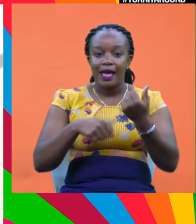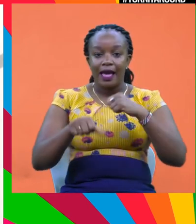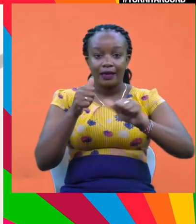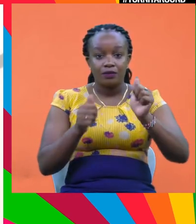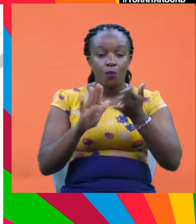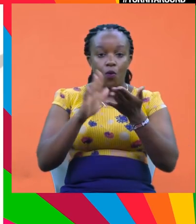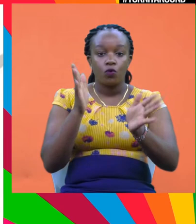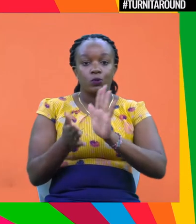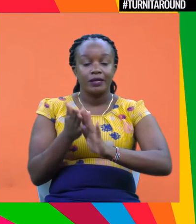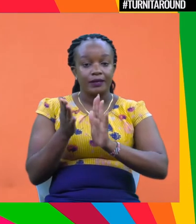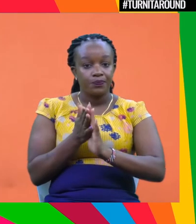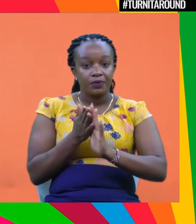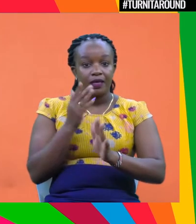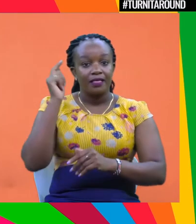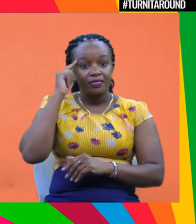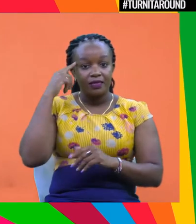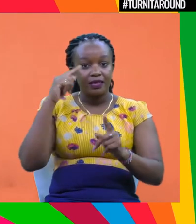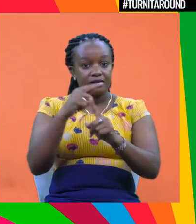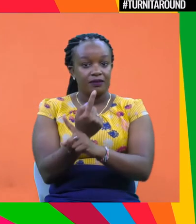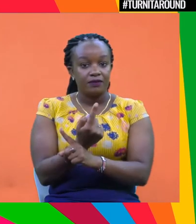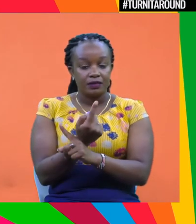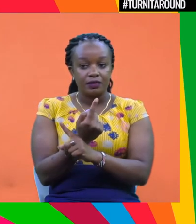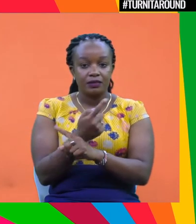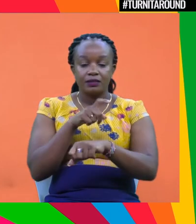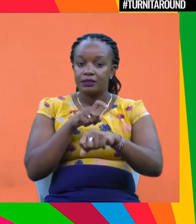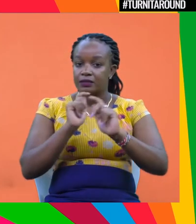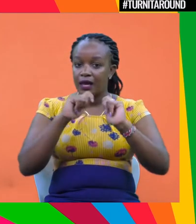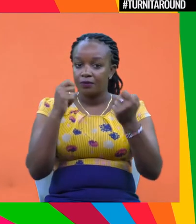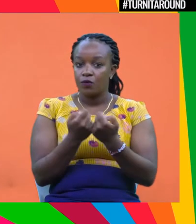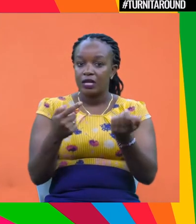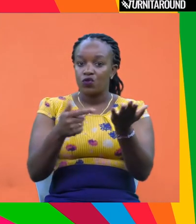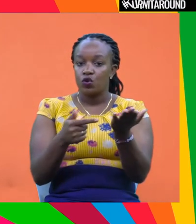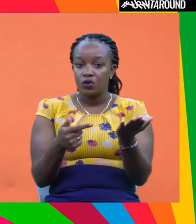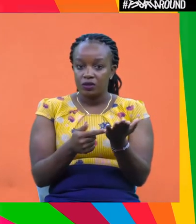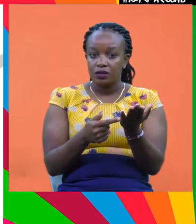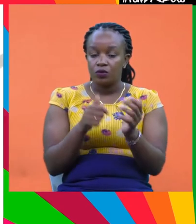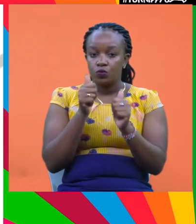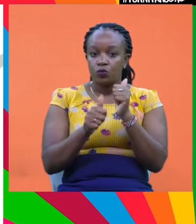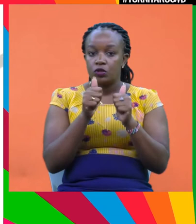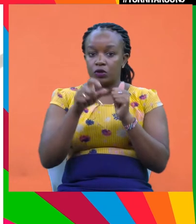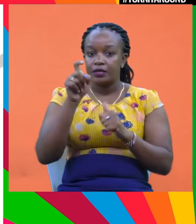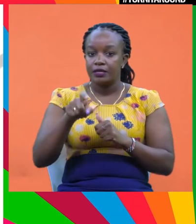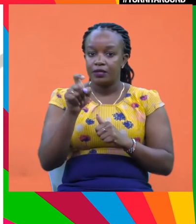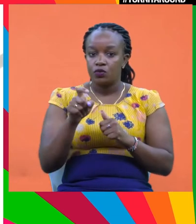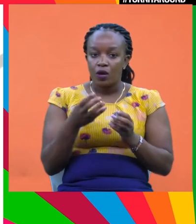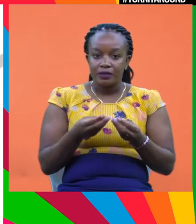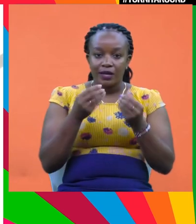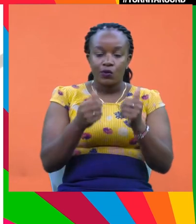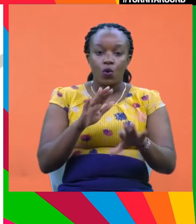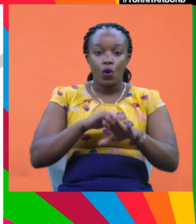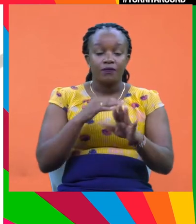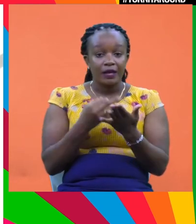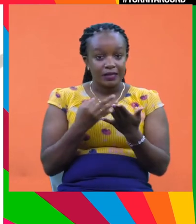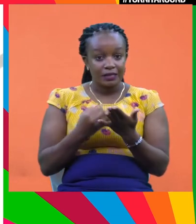quickly. Right. But these are very different. This is a very different scenario. This is a very different type of technology that we're going to have to deal with to tackle climate.